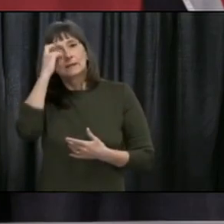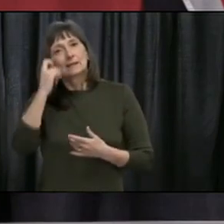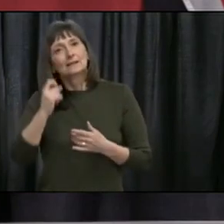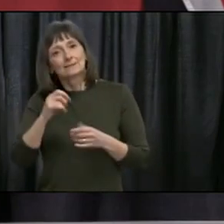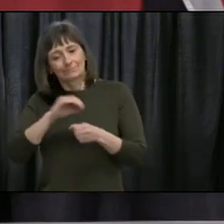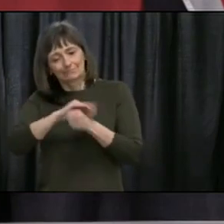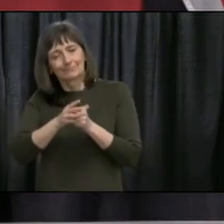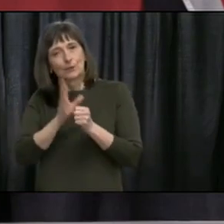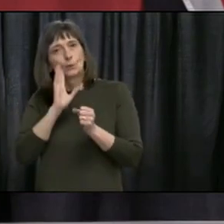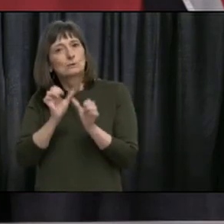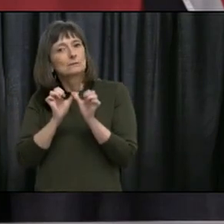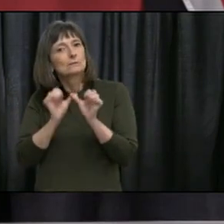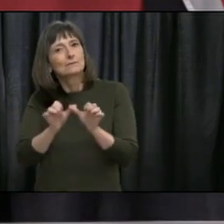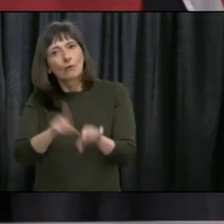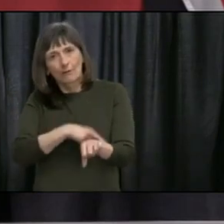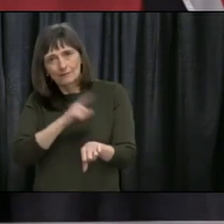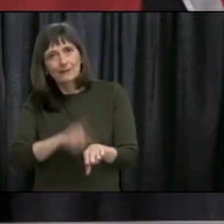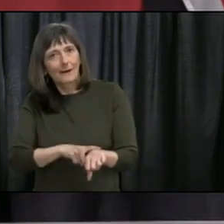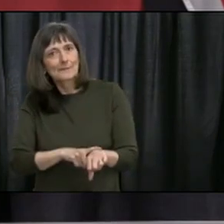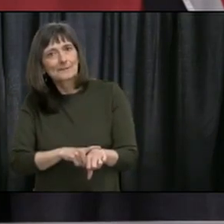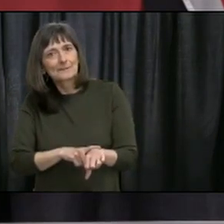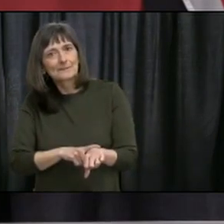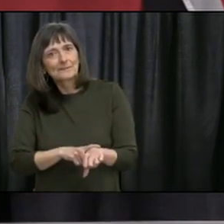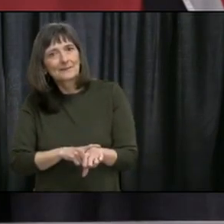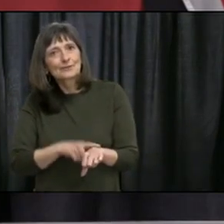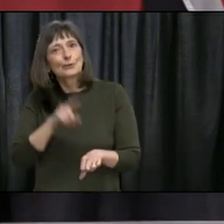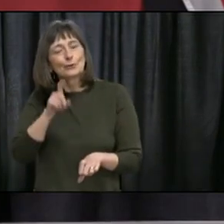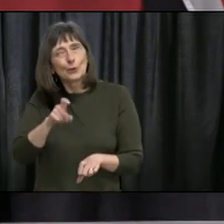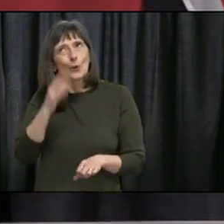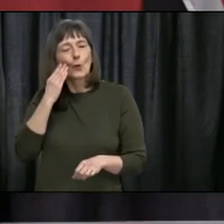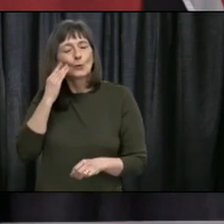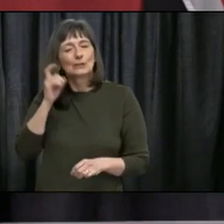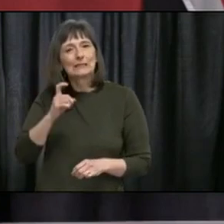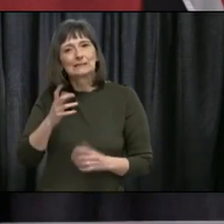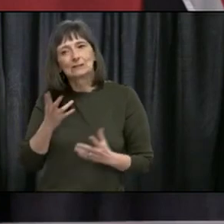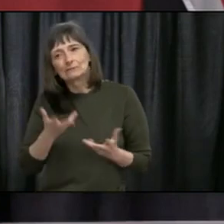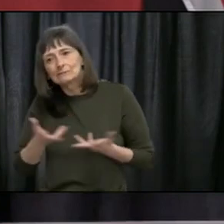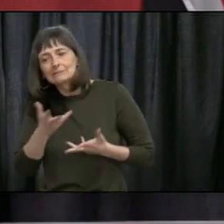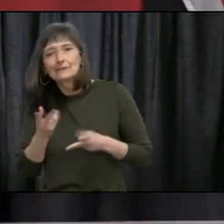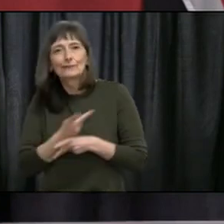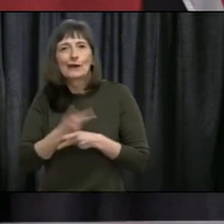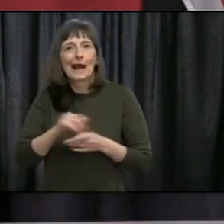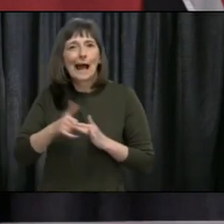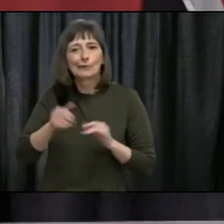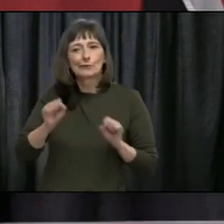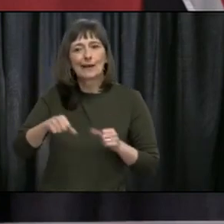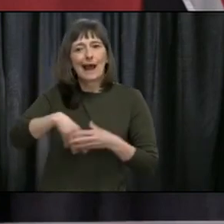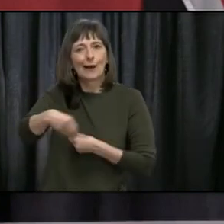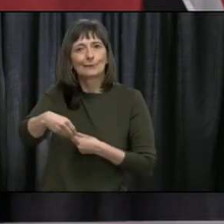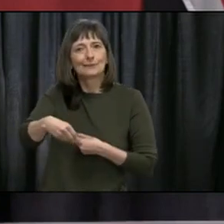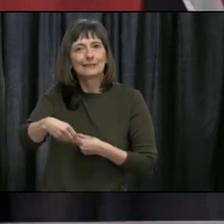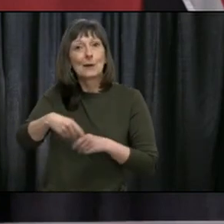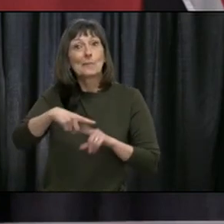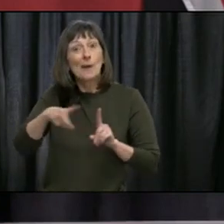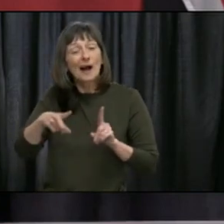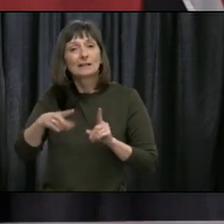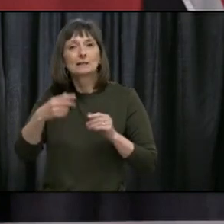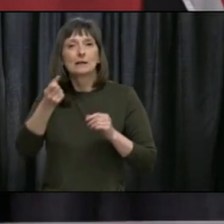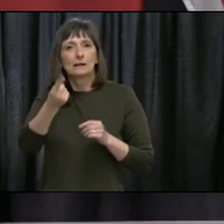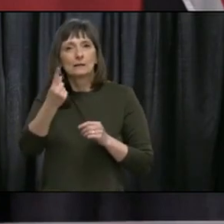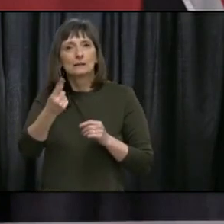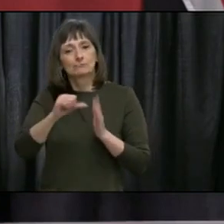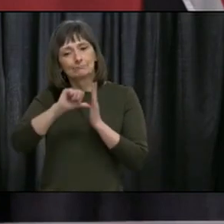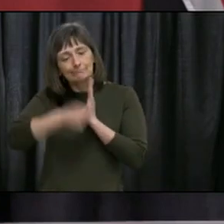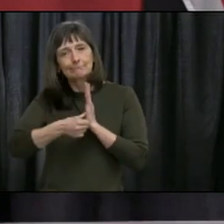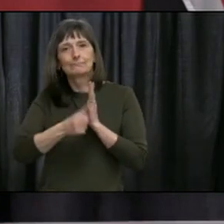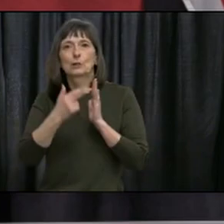community for a long time yet, but it really comes down to common sense, making sure you live within the guidelines that have been put in